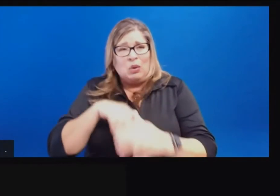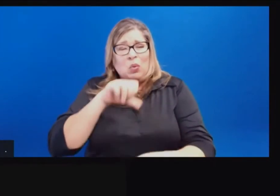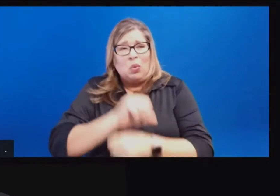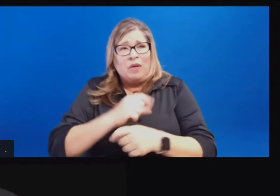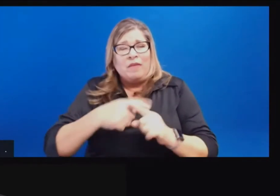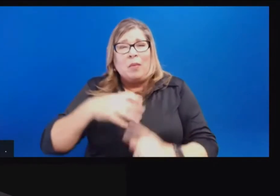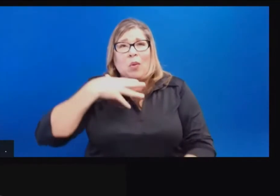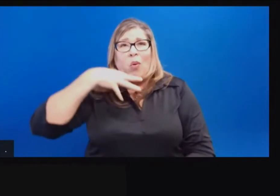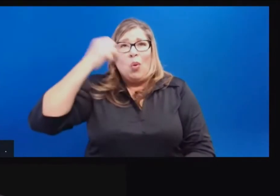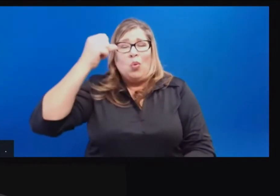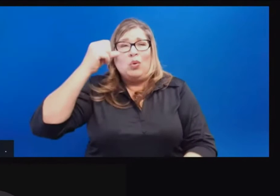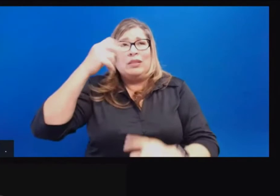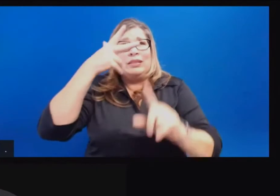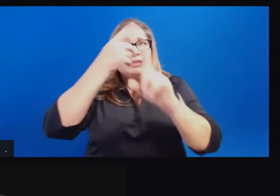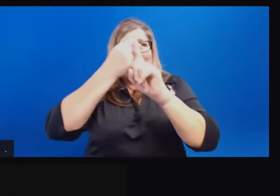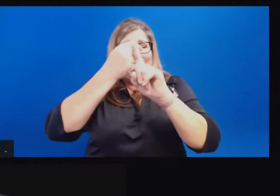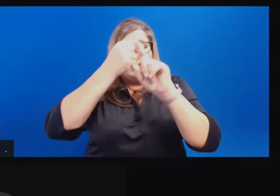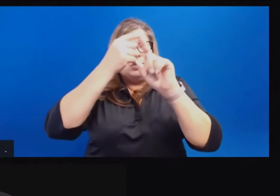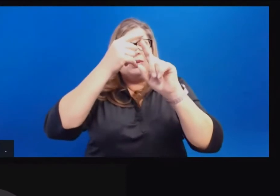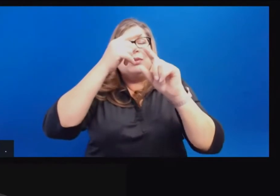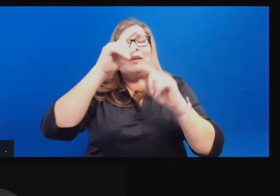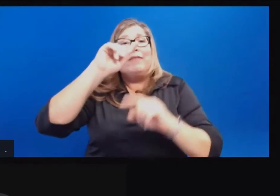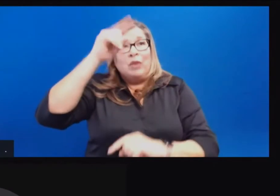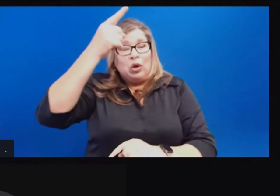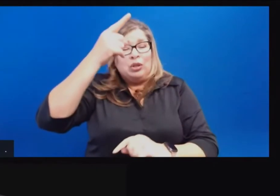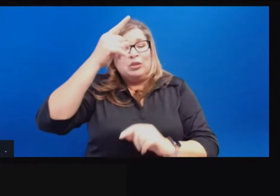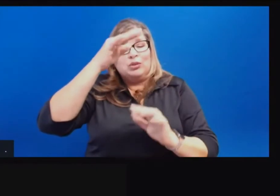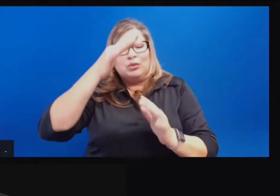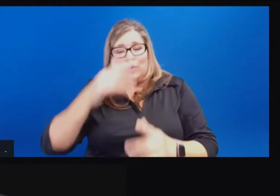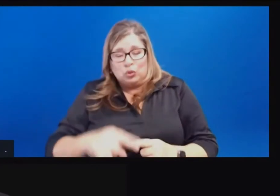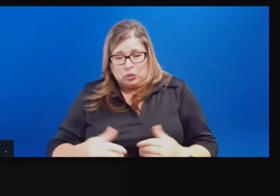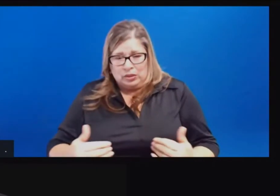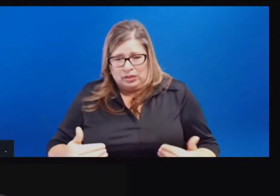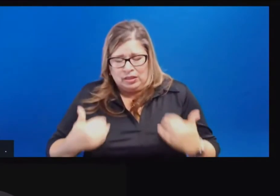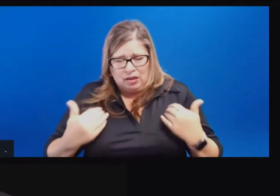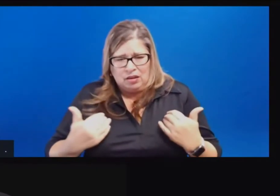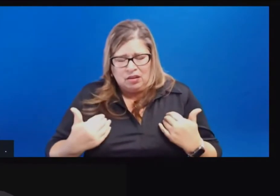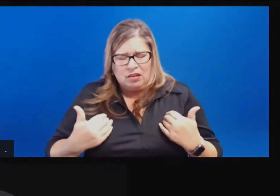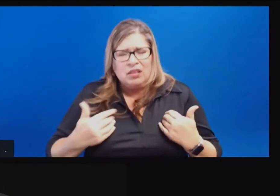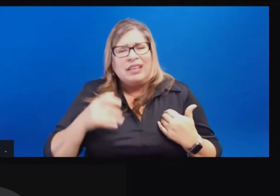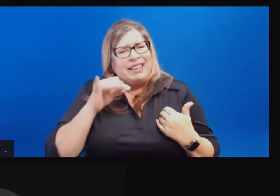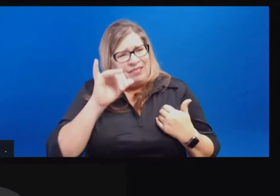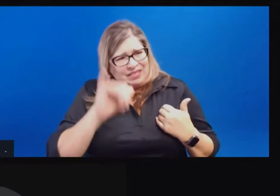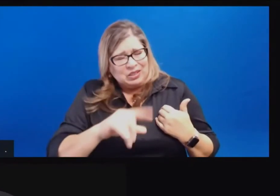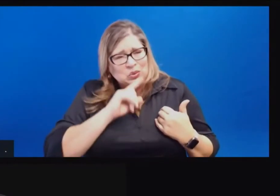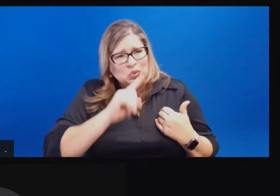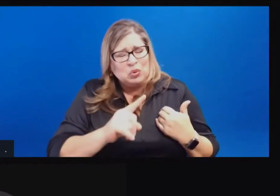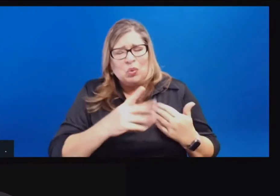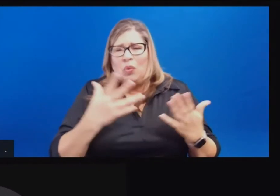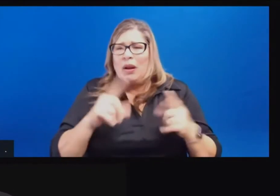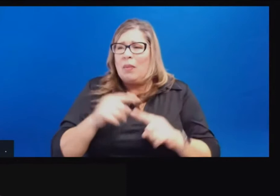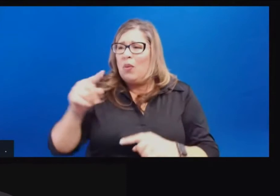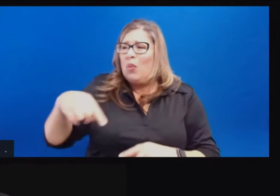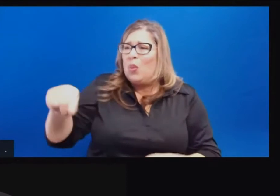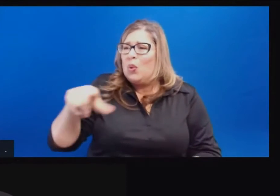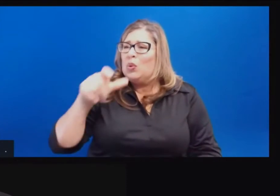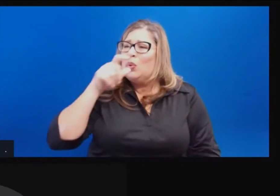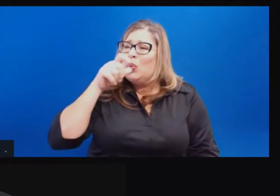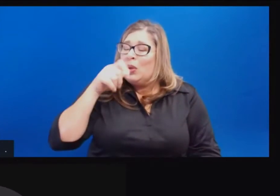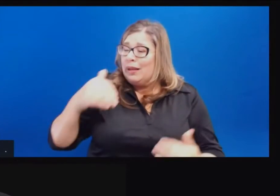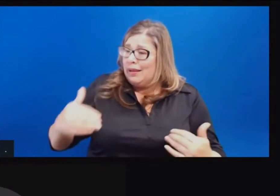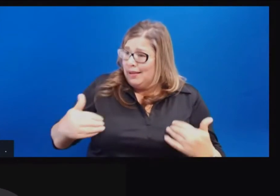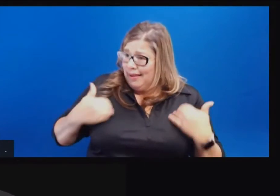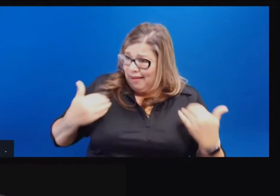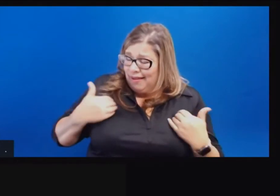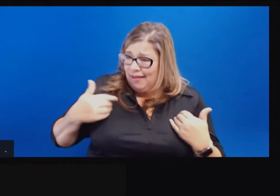criticism from younger workers who were in phase one, B tier two, like those with, uh, in the commercial industry or underlying conditions who were supposed to get